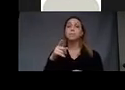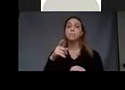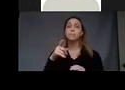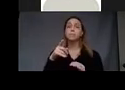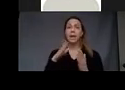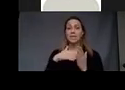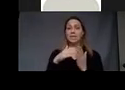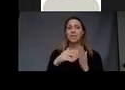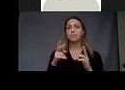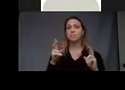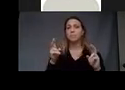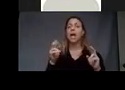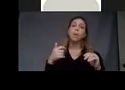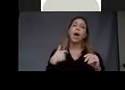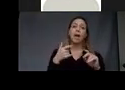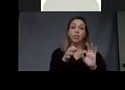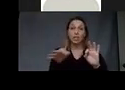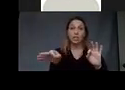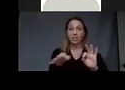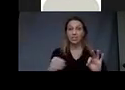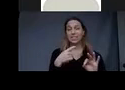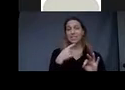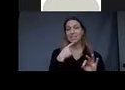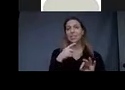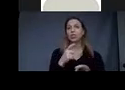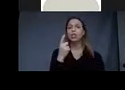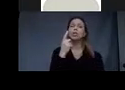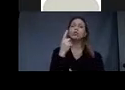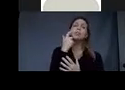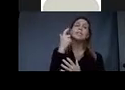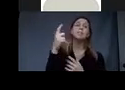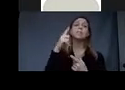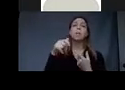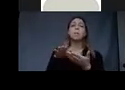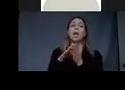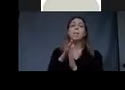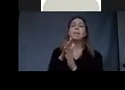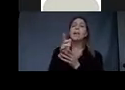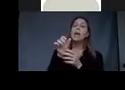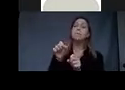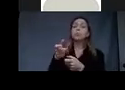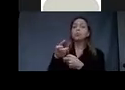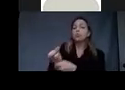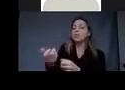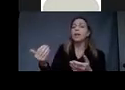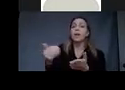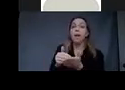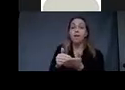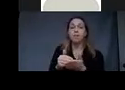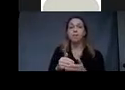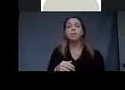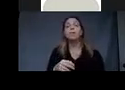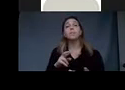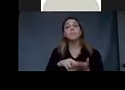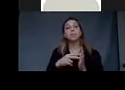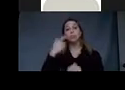particular page in the book is She Dreams of Trusting Again. The idea being that, uh, that trauma